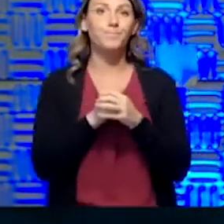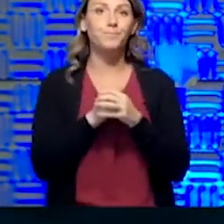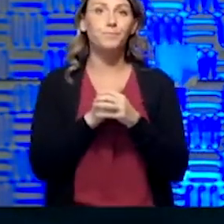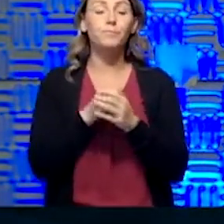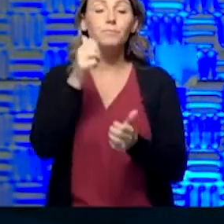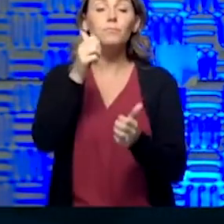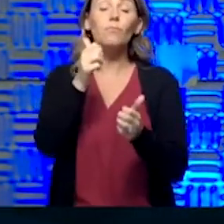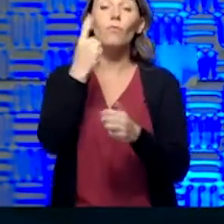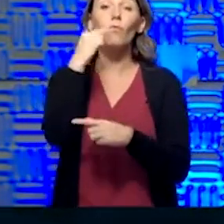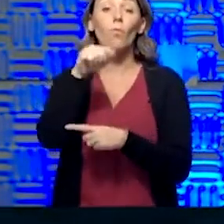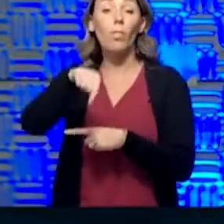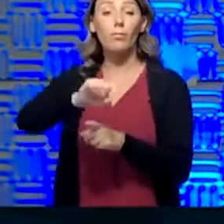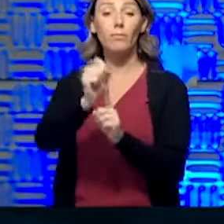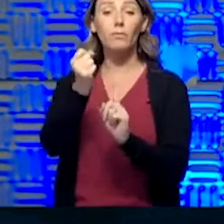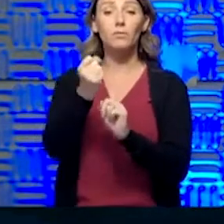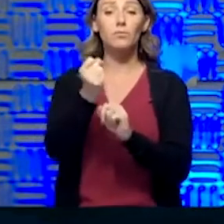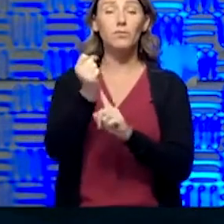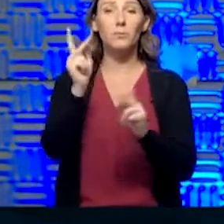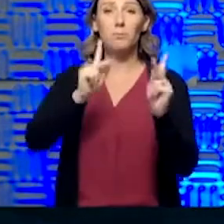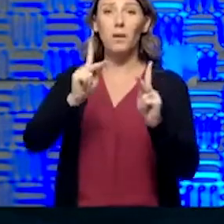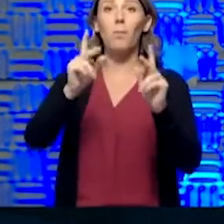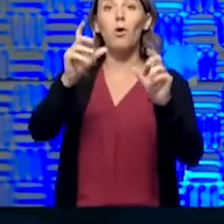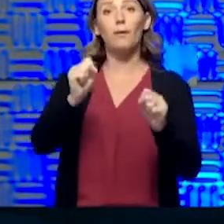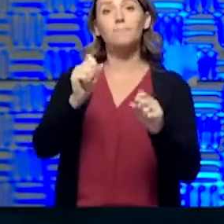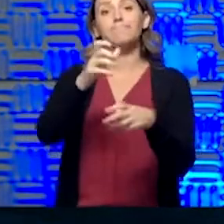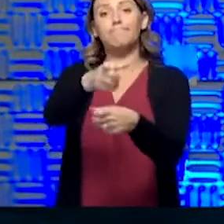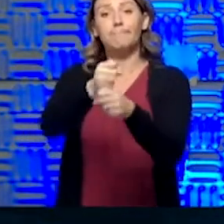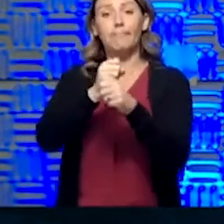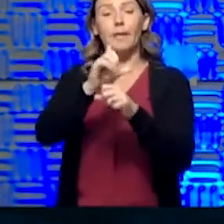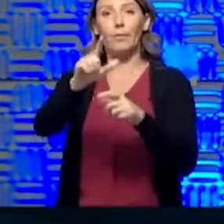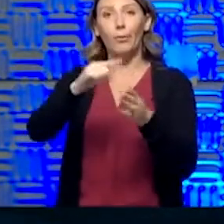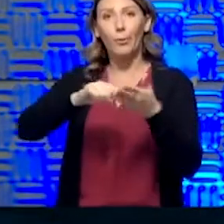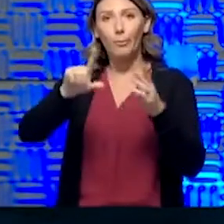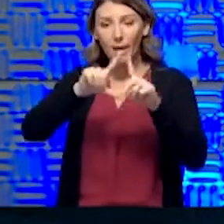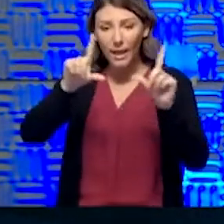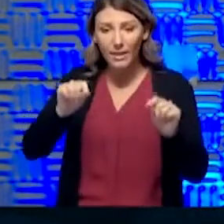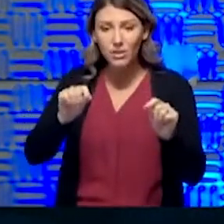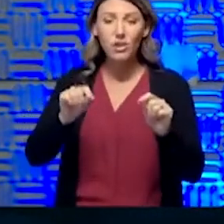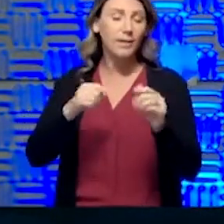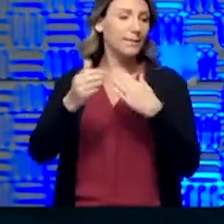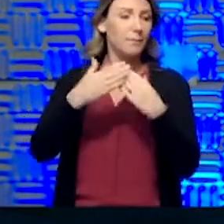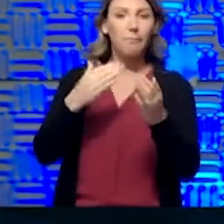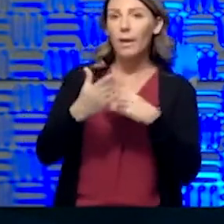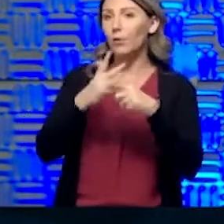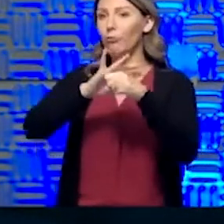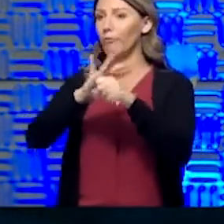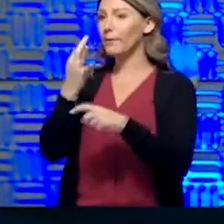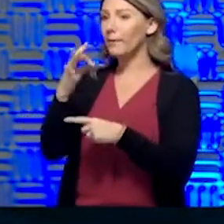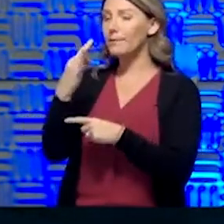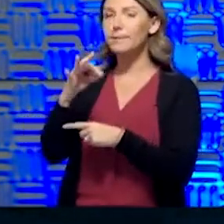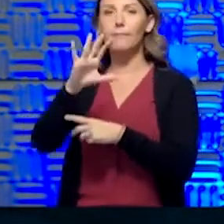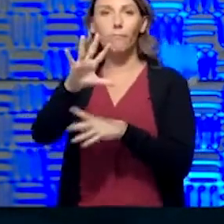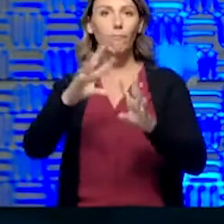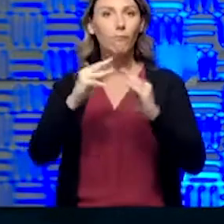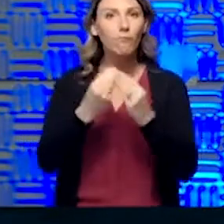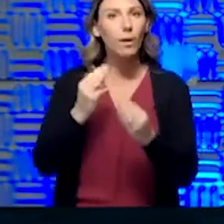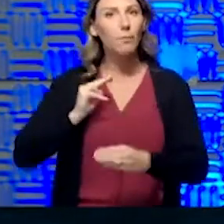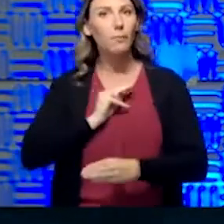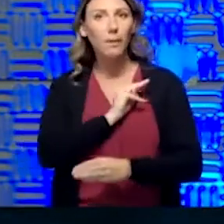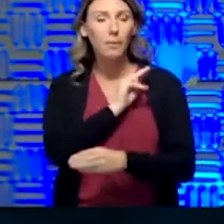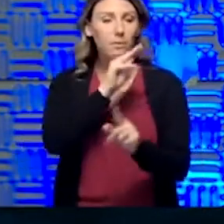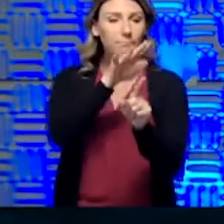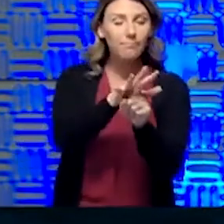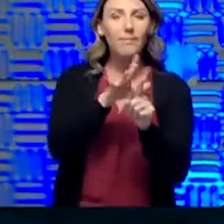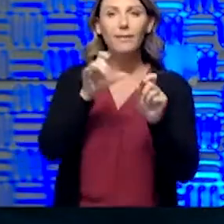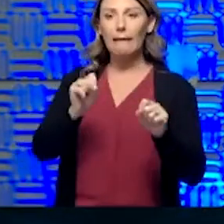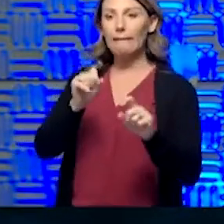continue to receive their paycheck, even though because of COVID-19, either themselves or family members being affected, they can stay at